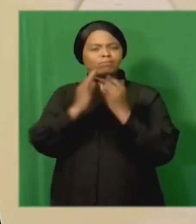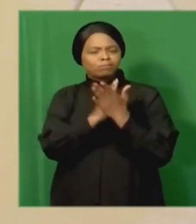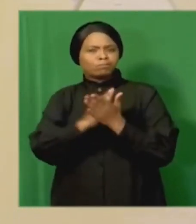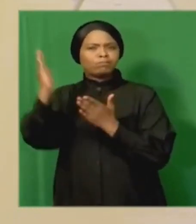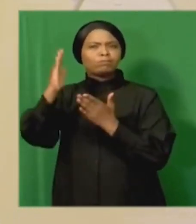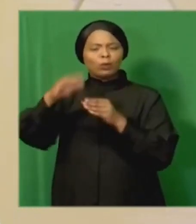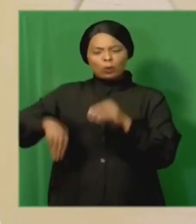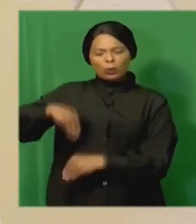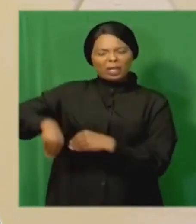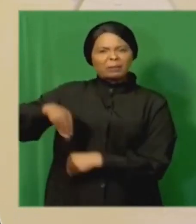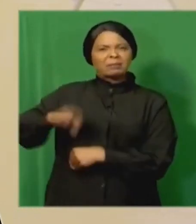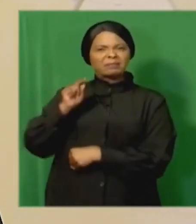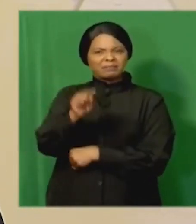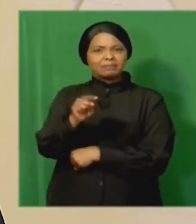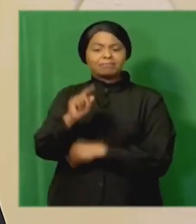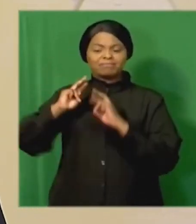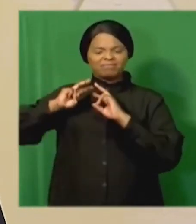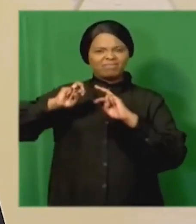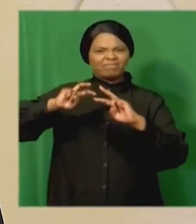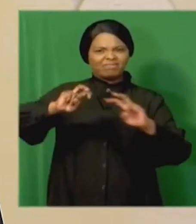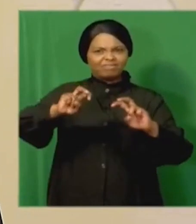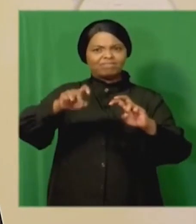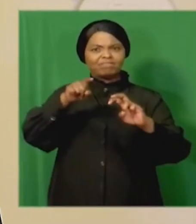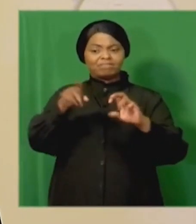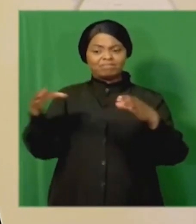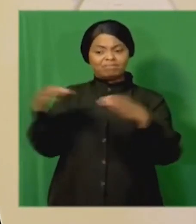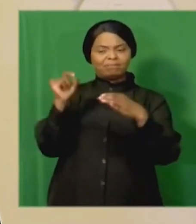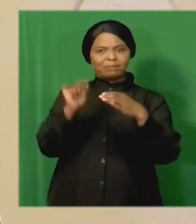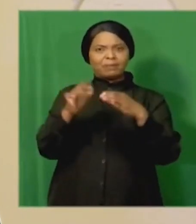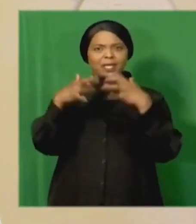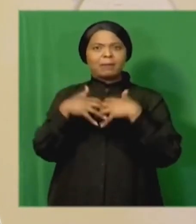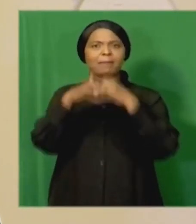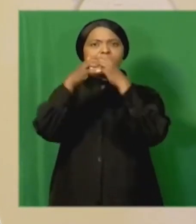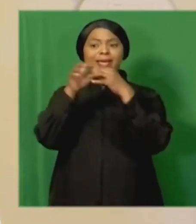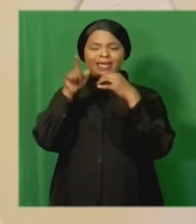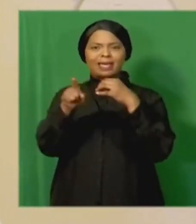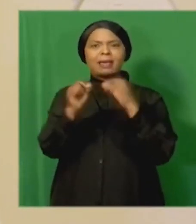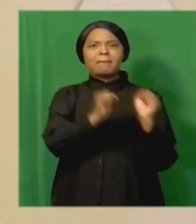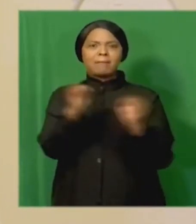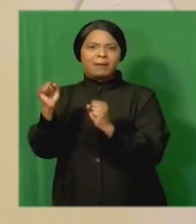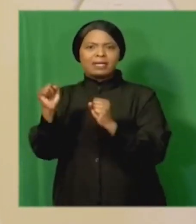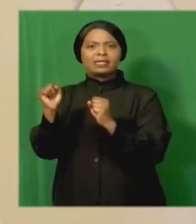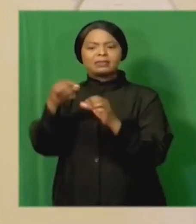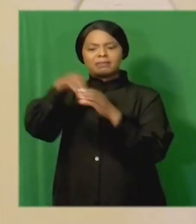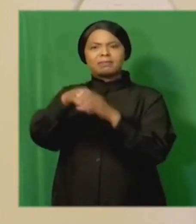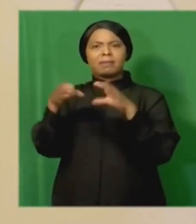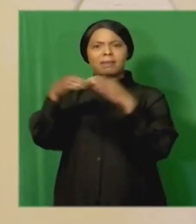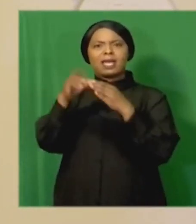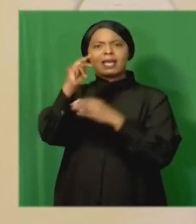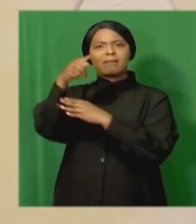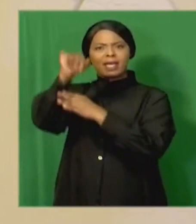capabilities, the Investigating Directorate will be established as a permanent entity within the NPA.